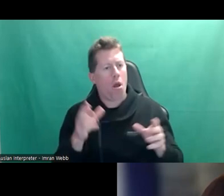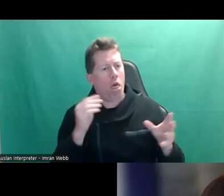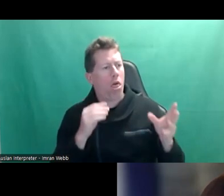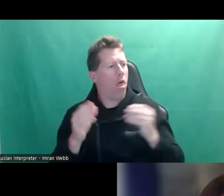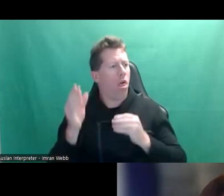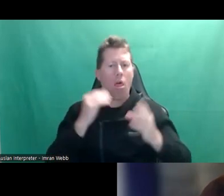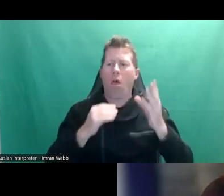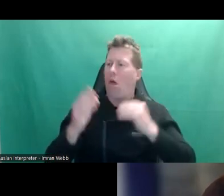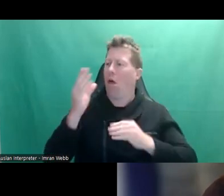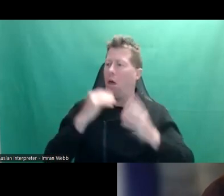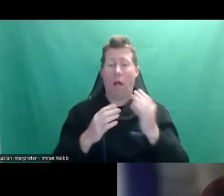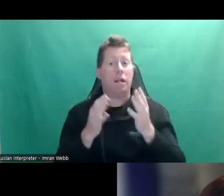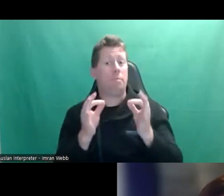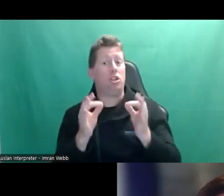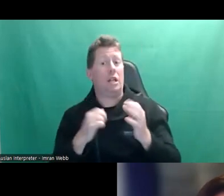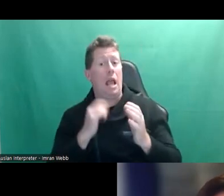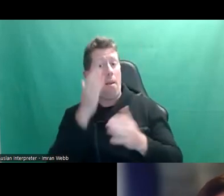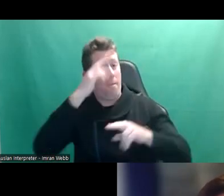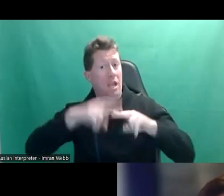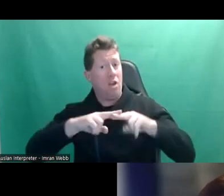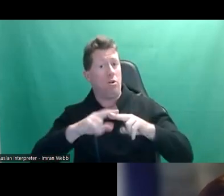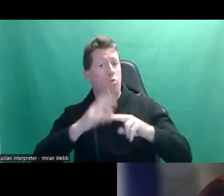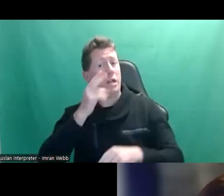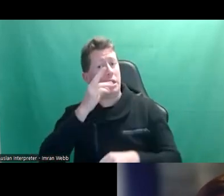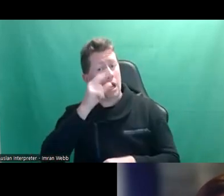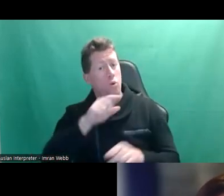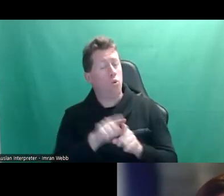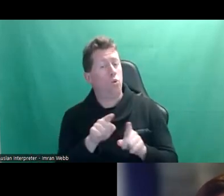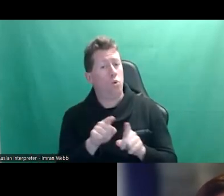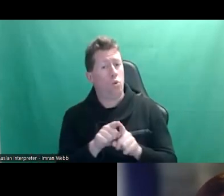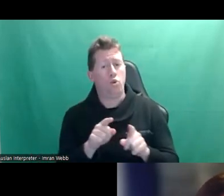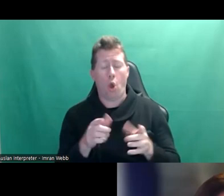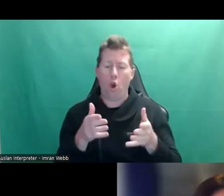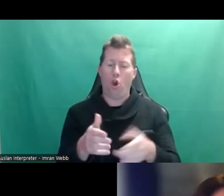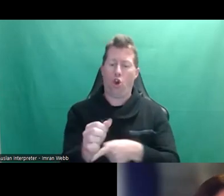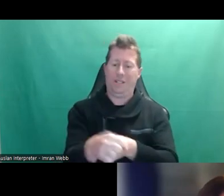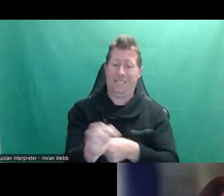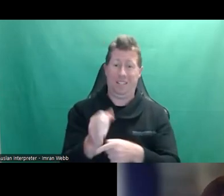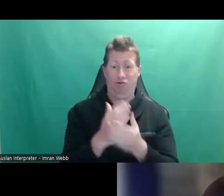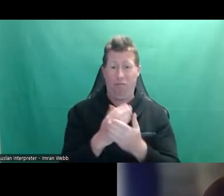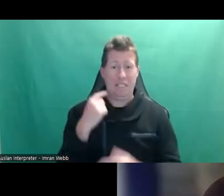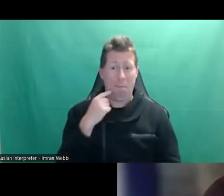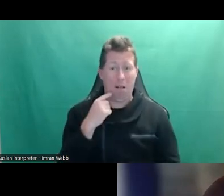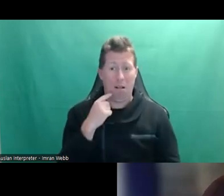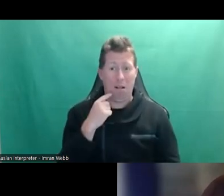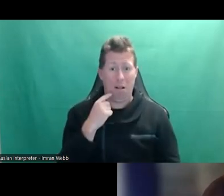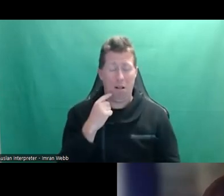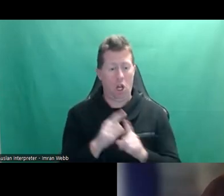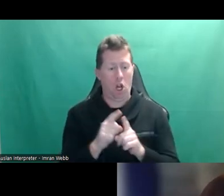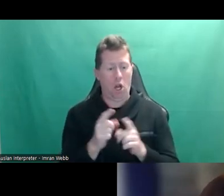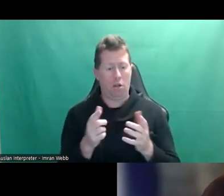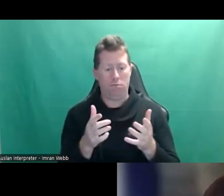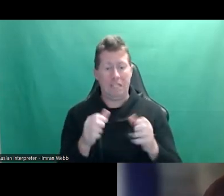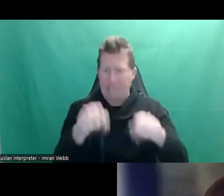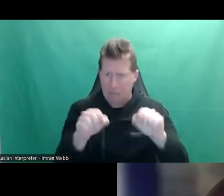I think, from our parents when we're younger. So consent is kind of simple in a way. It's permission. It's about